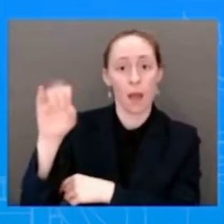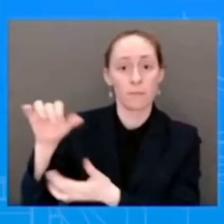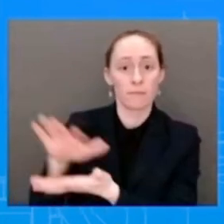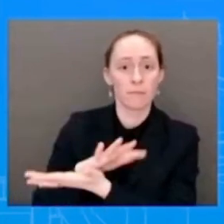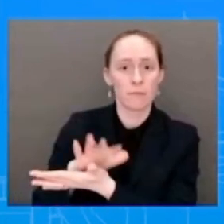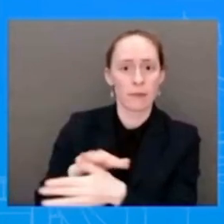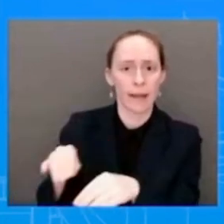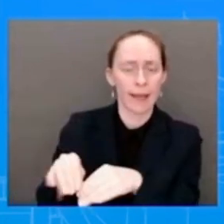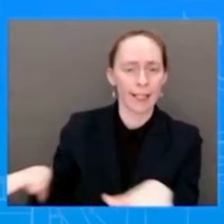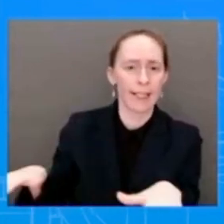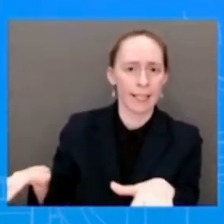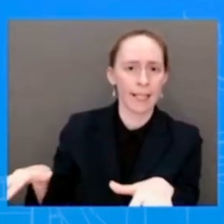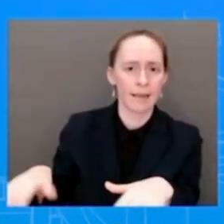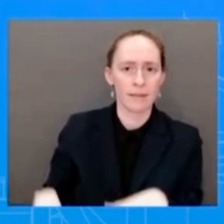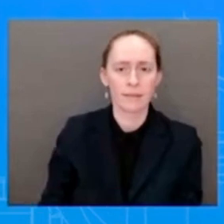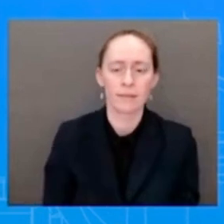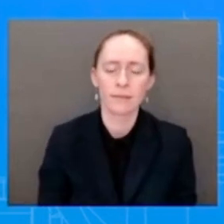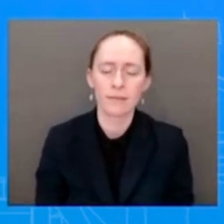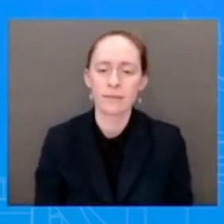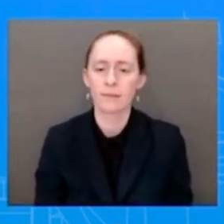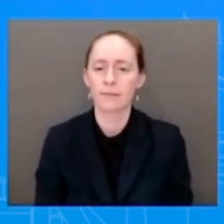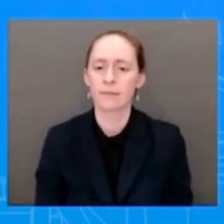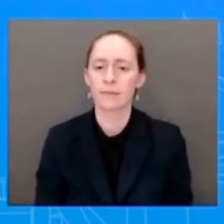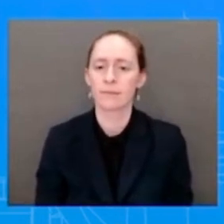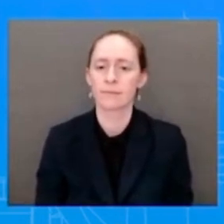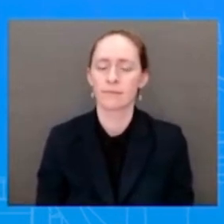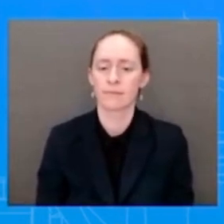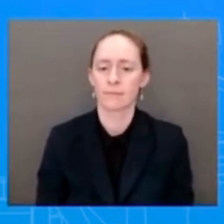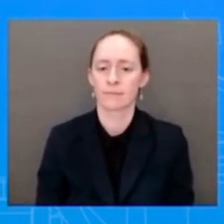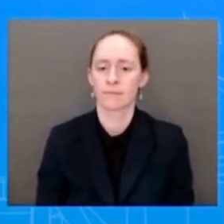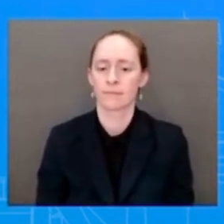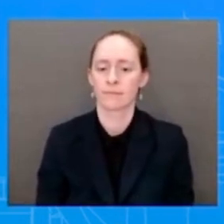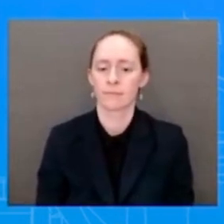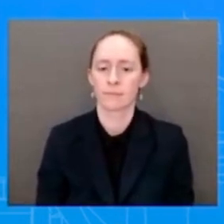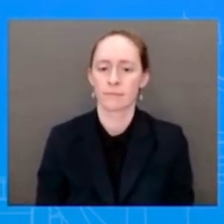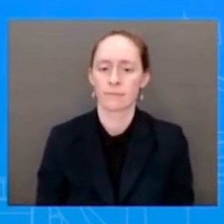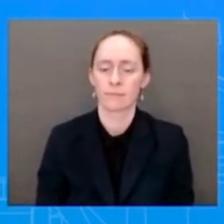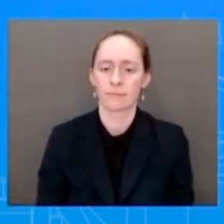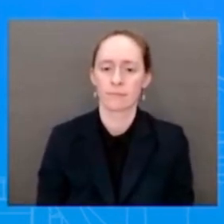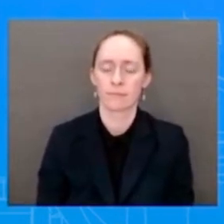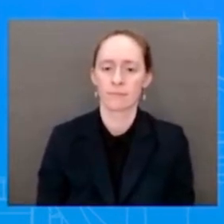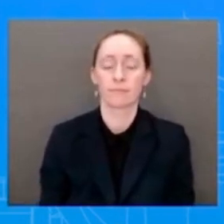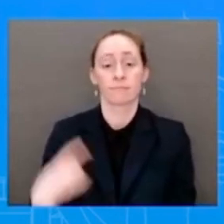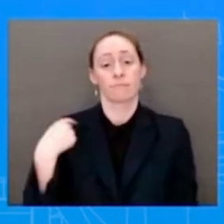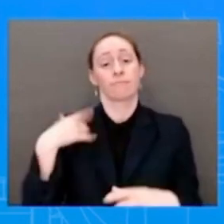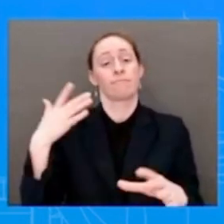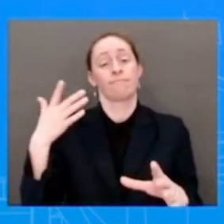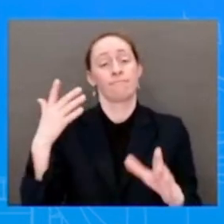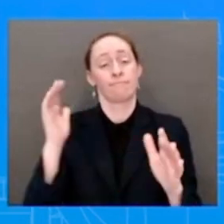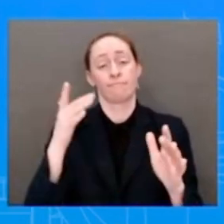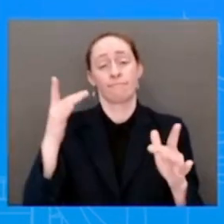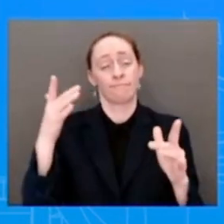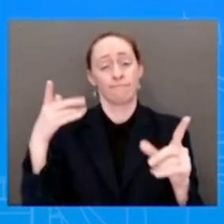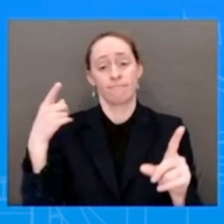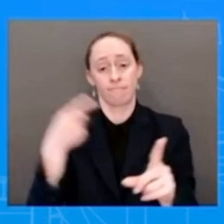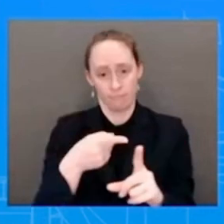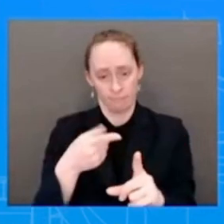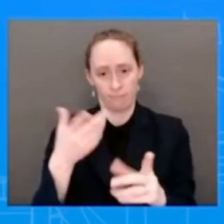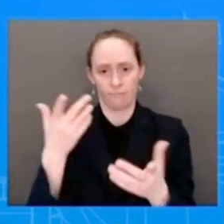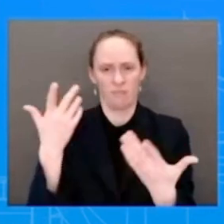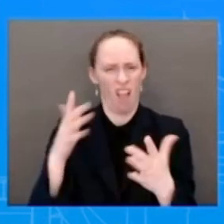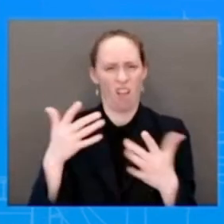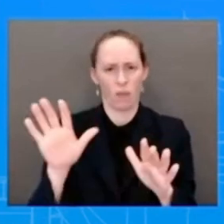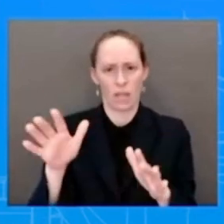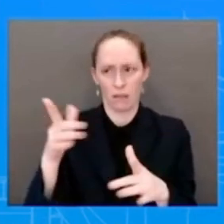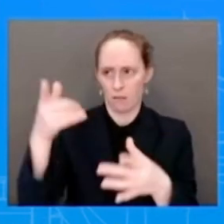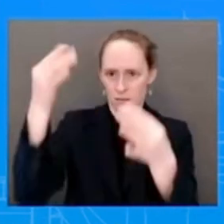Dobbs decision occurred, right, which is back in June, which is, it was a constitutional right for 50 years, almost 50 years, and it